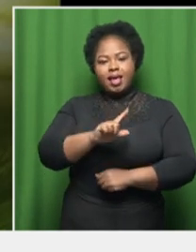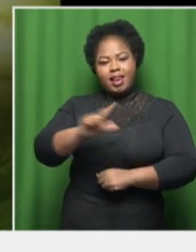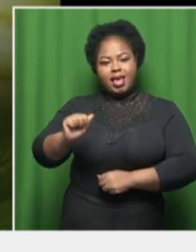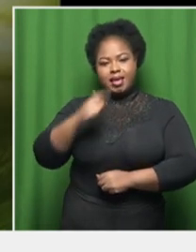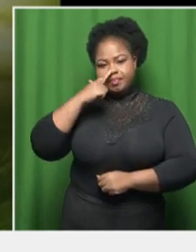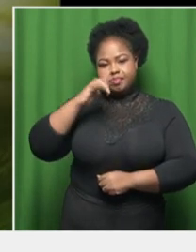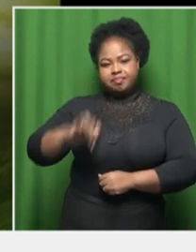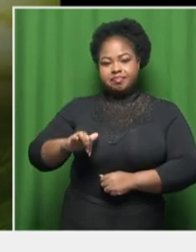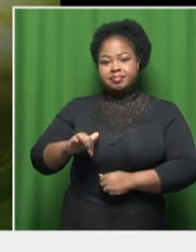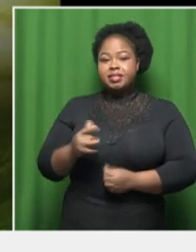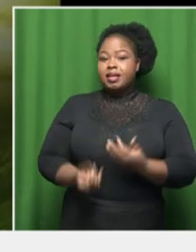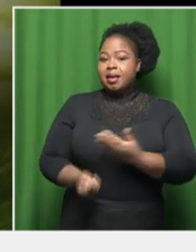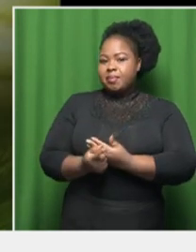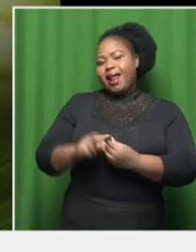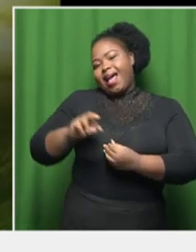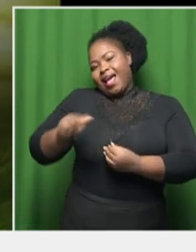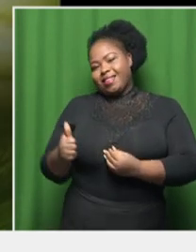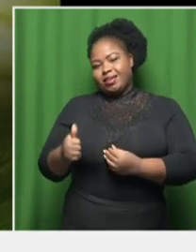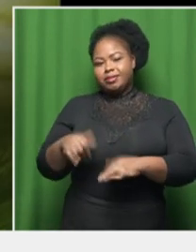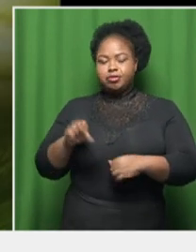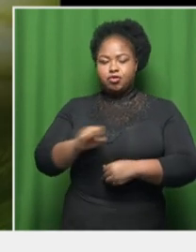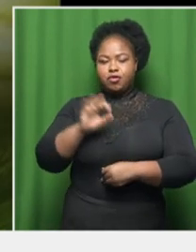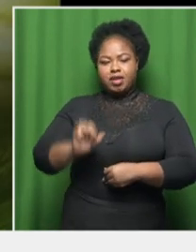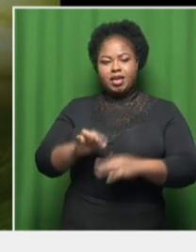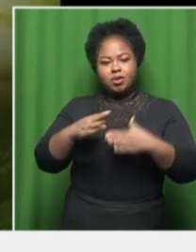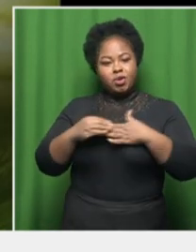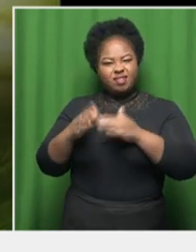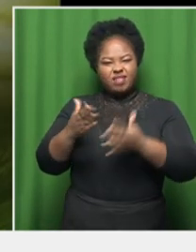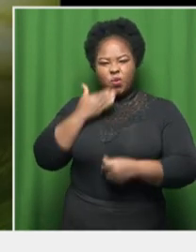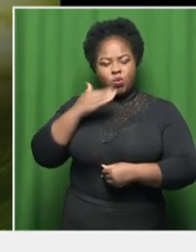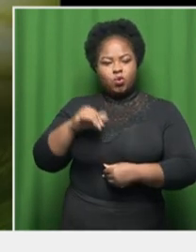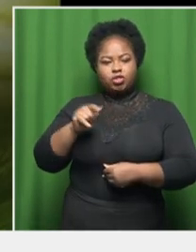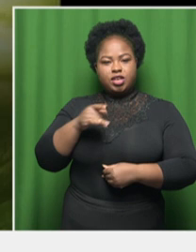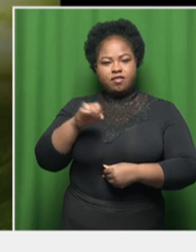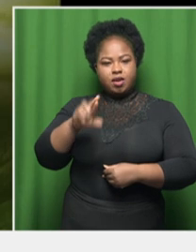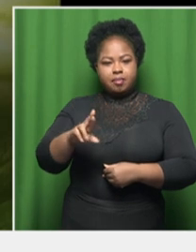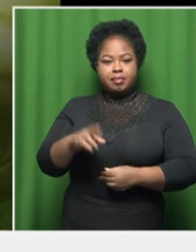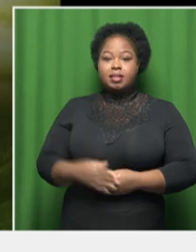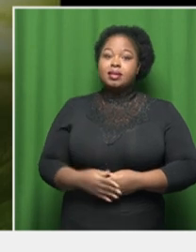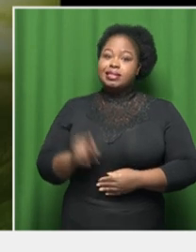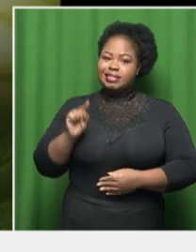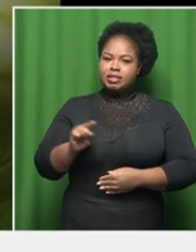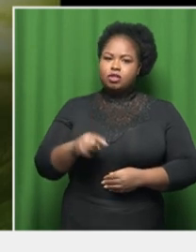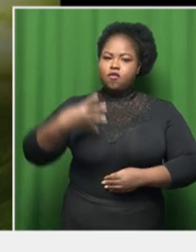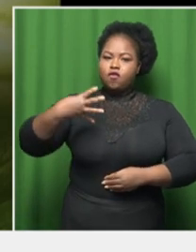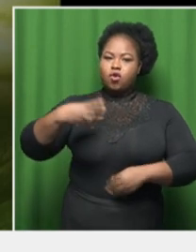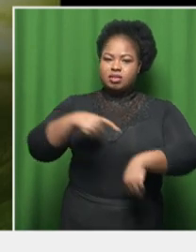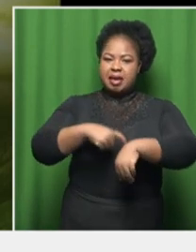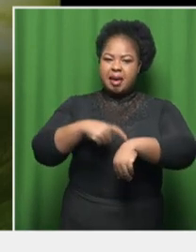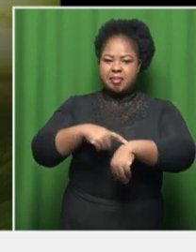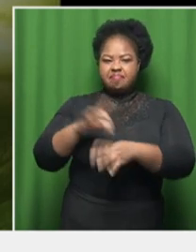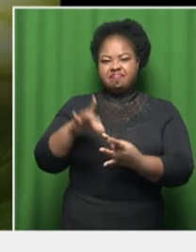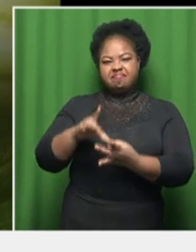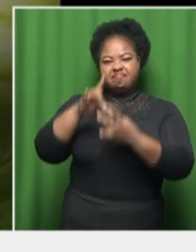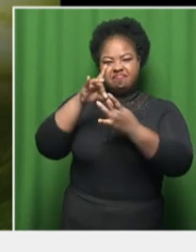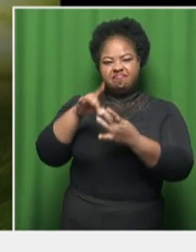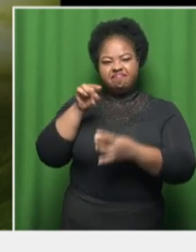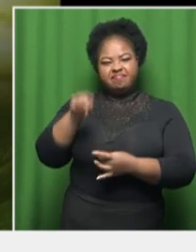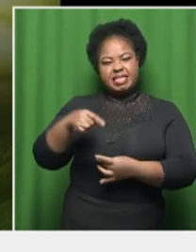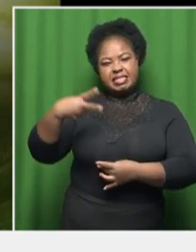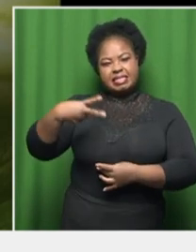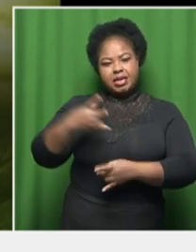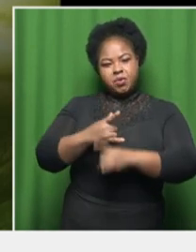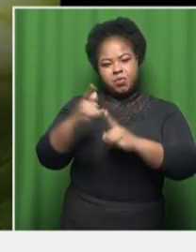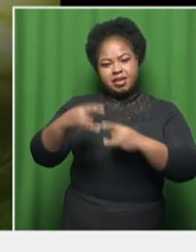California and hosted by another South African, Trevor Noah. This was Flartus Kelaman's fourth nomination and his